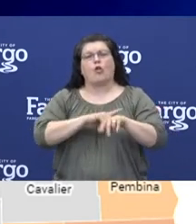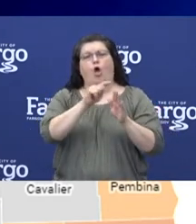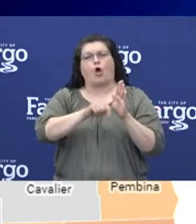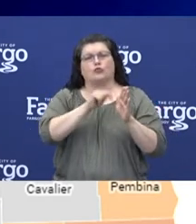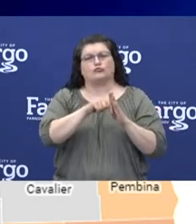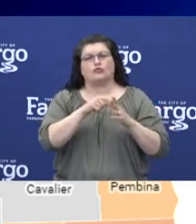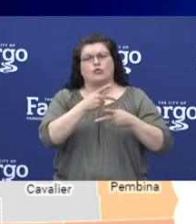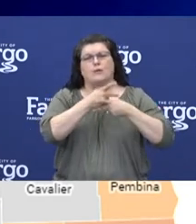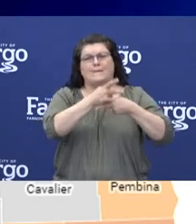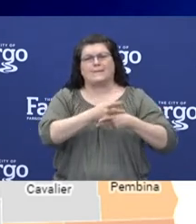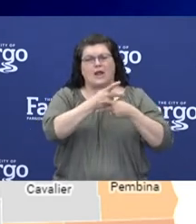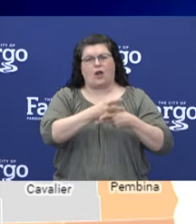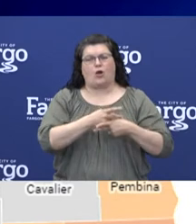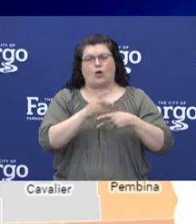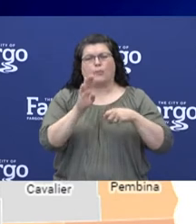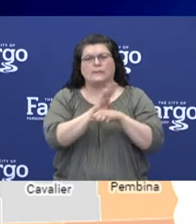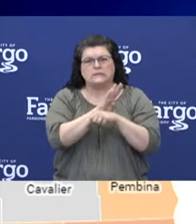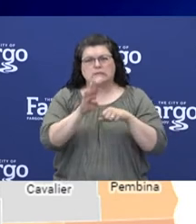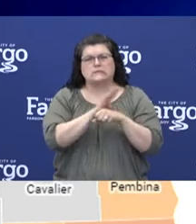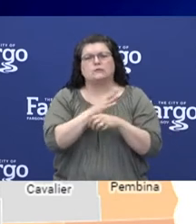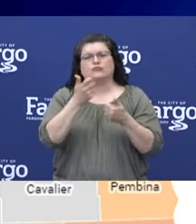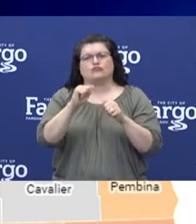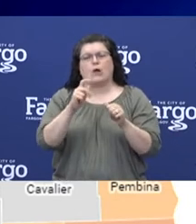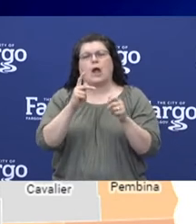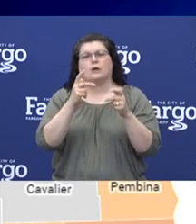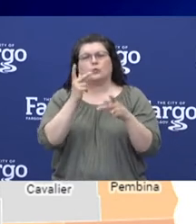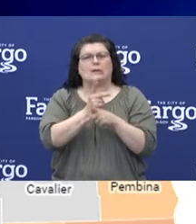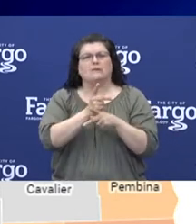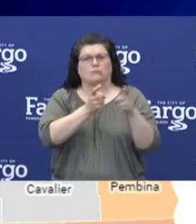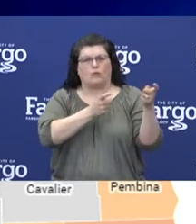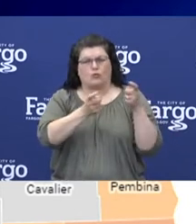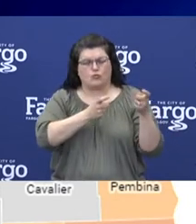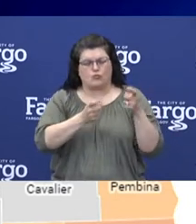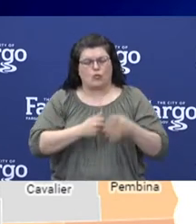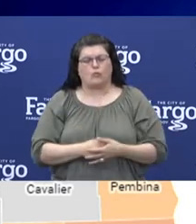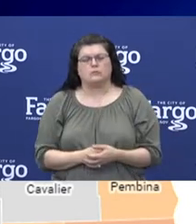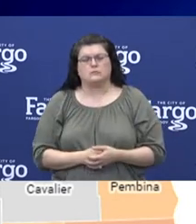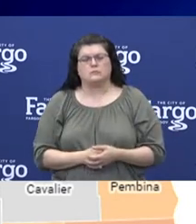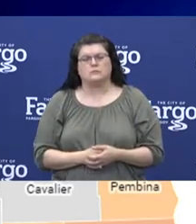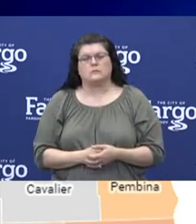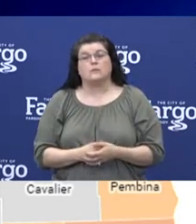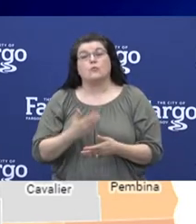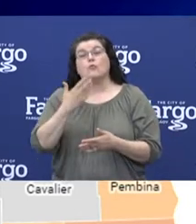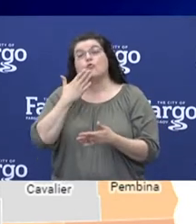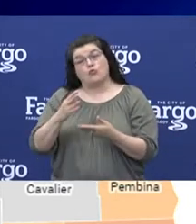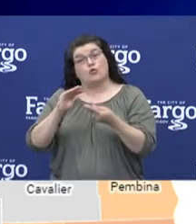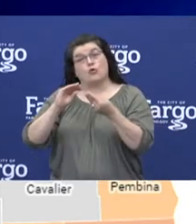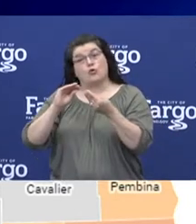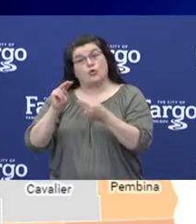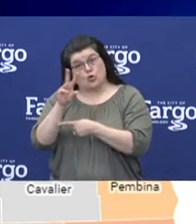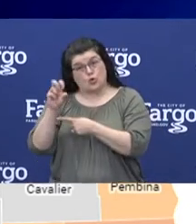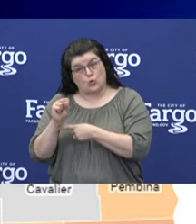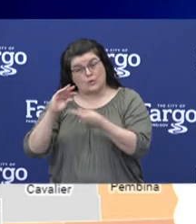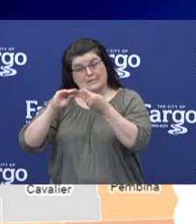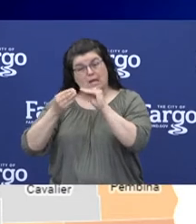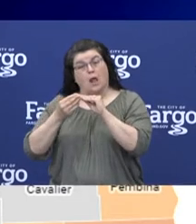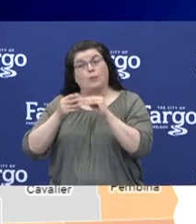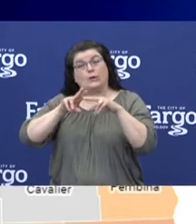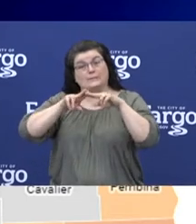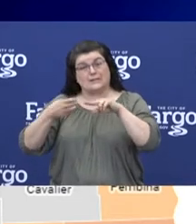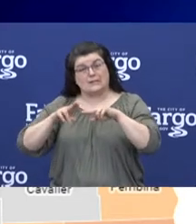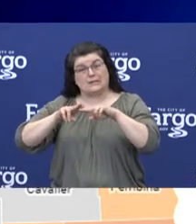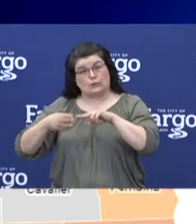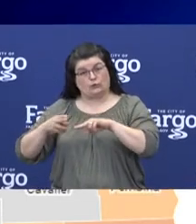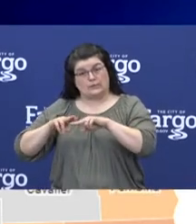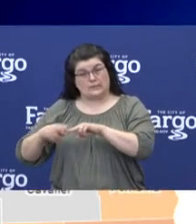which have been very, very challenging to try and keep that under control. The good news there is that the number of active cases is steadily going down and there are